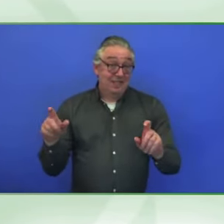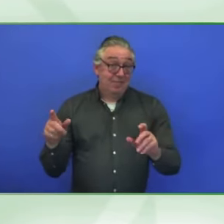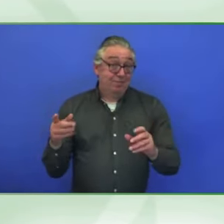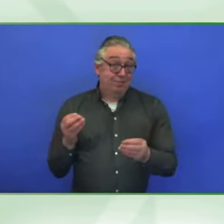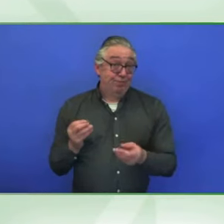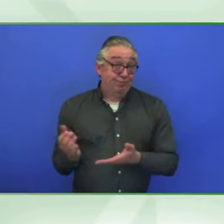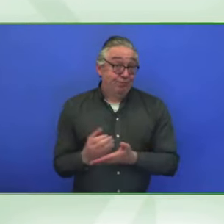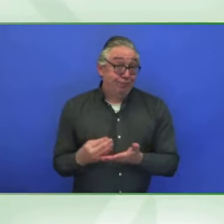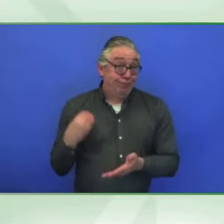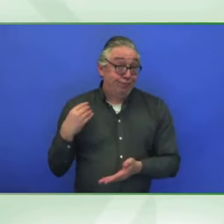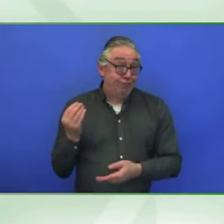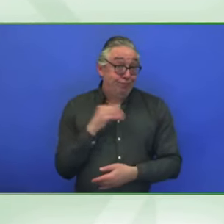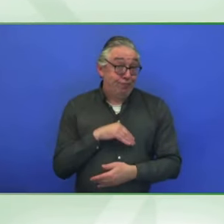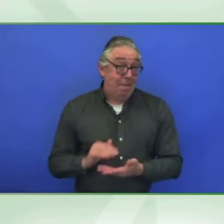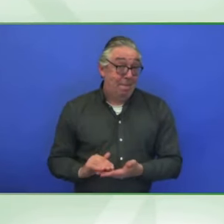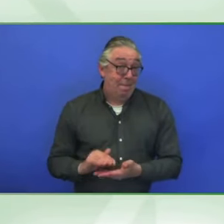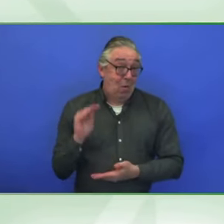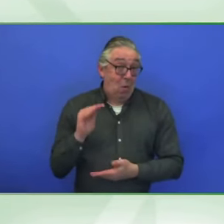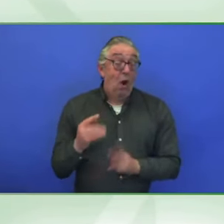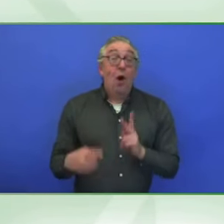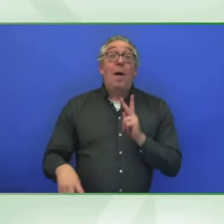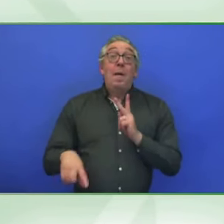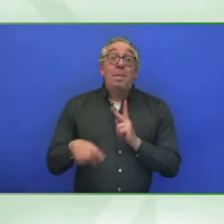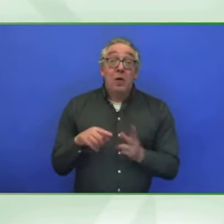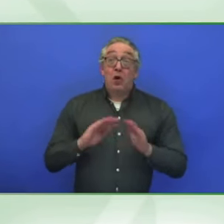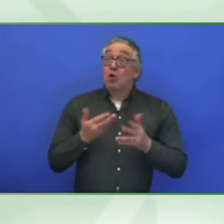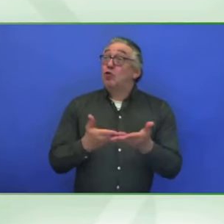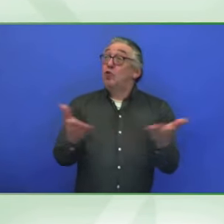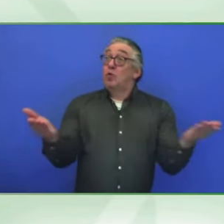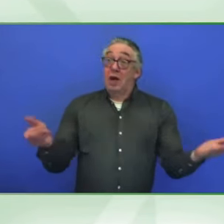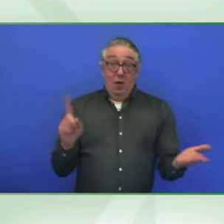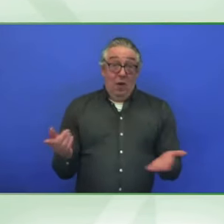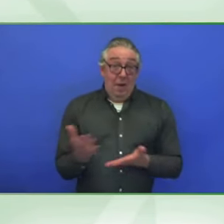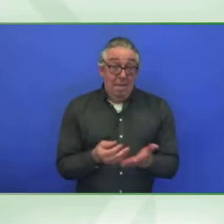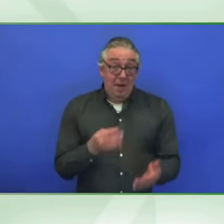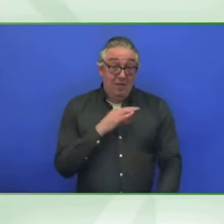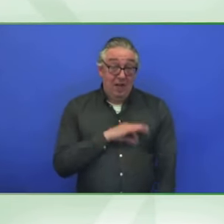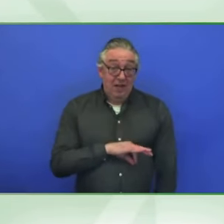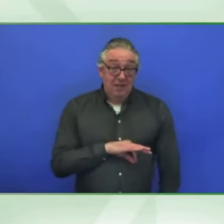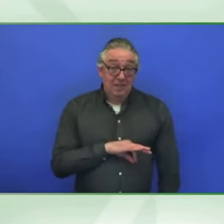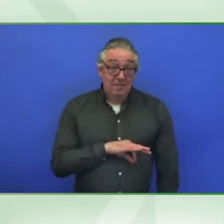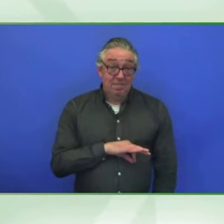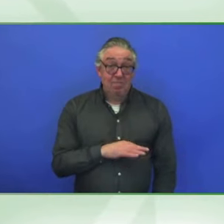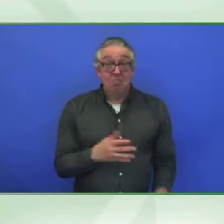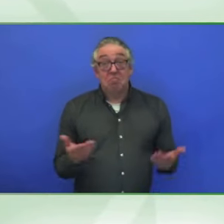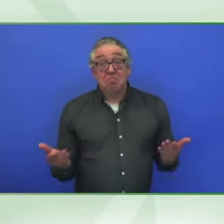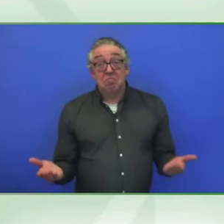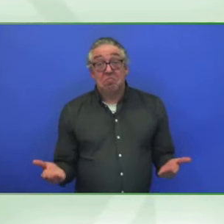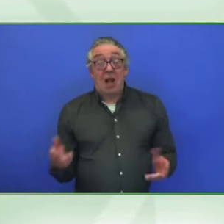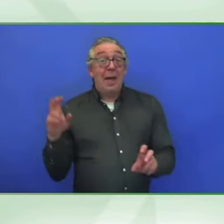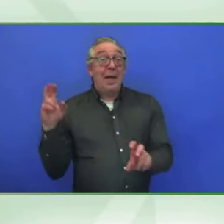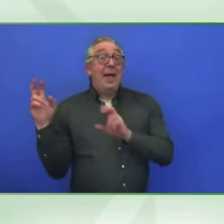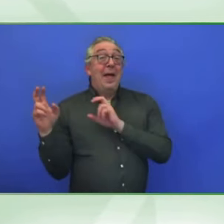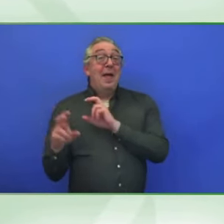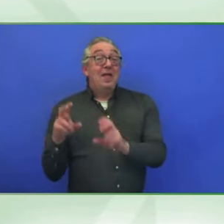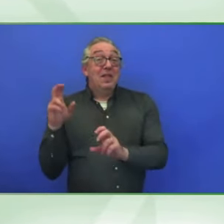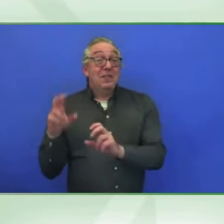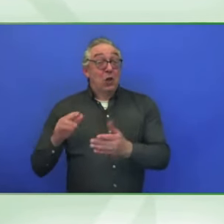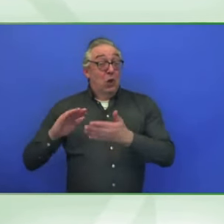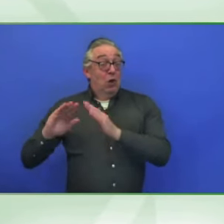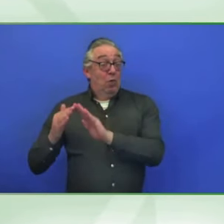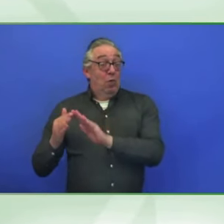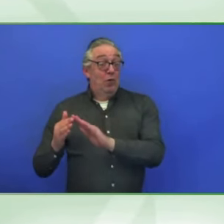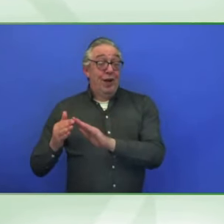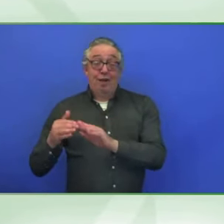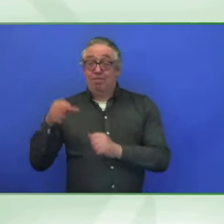Like the investor community, the SEC doesn't know enough about disability inclusion to fully integrate